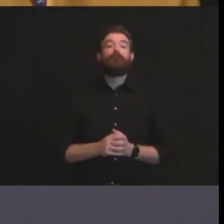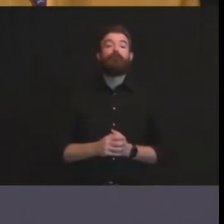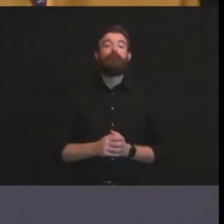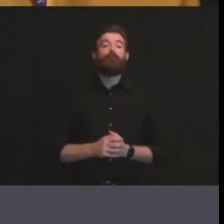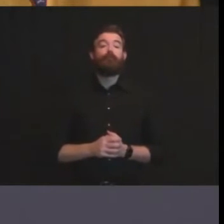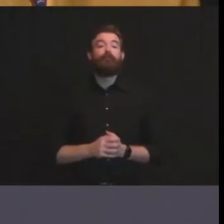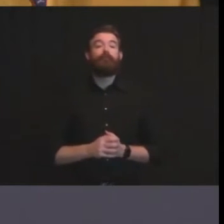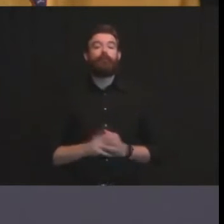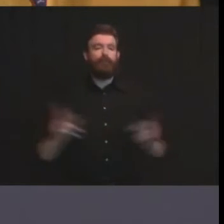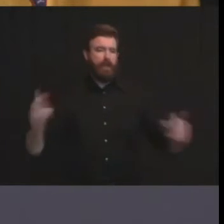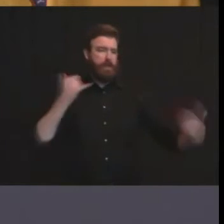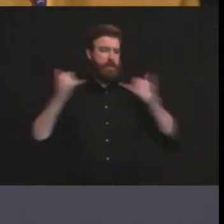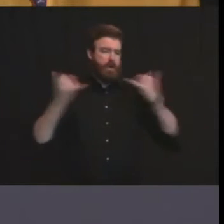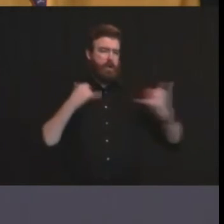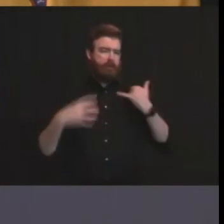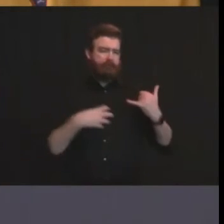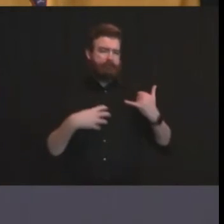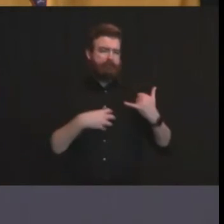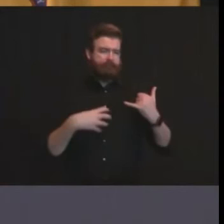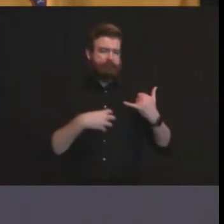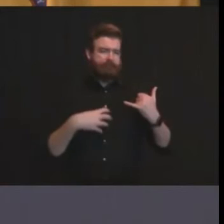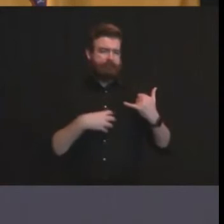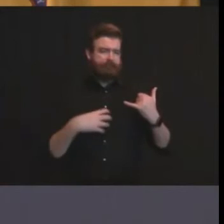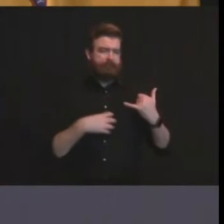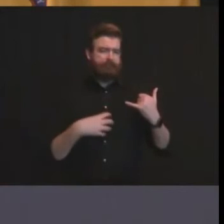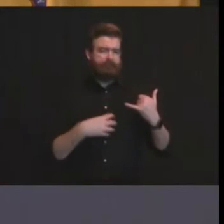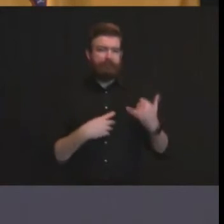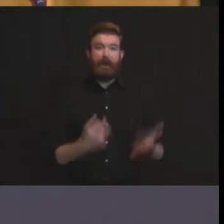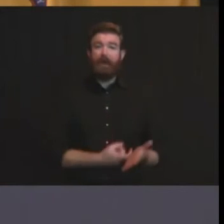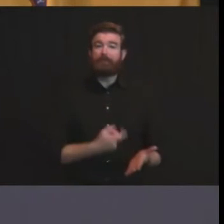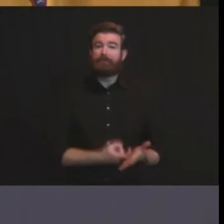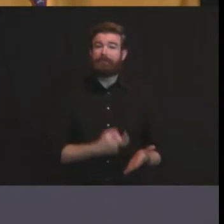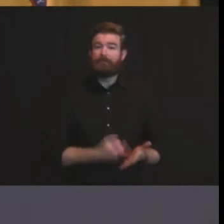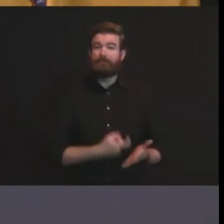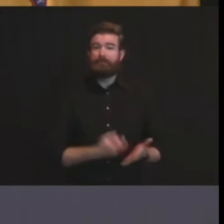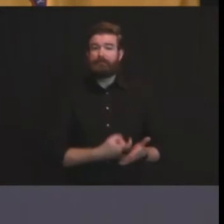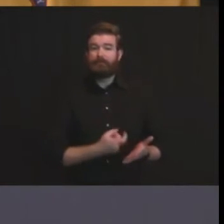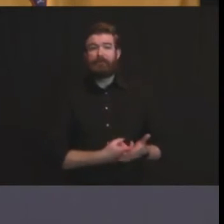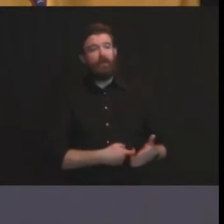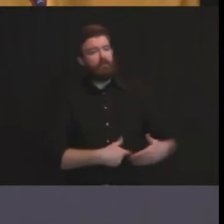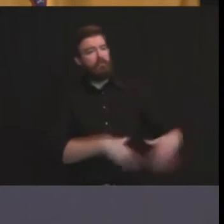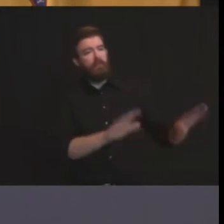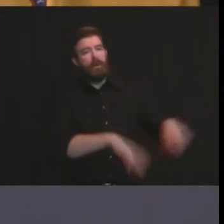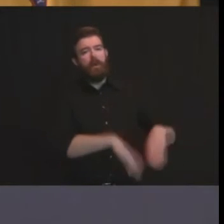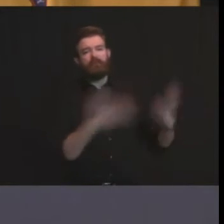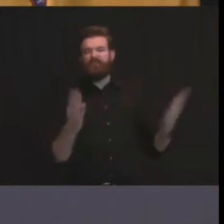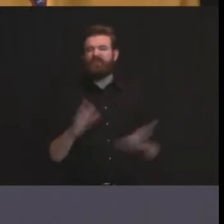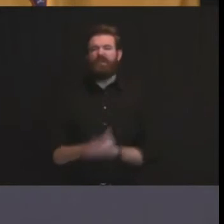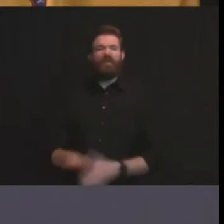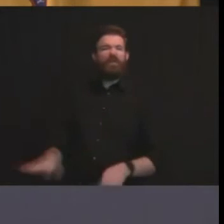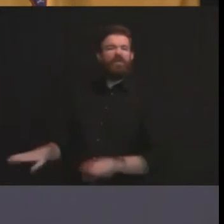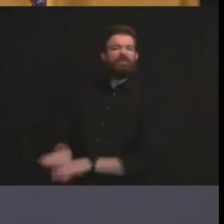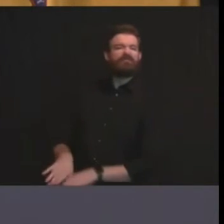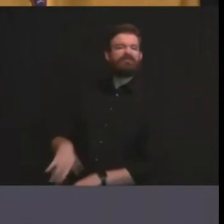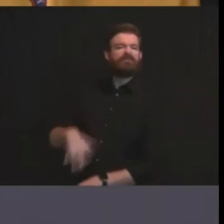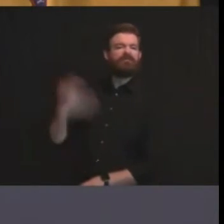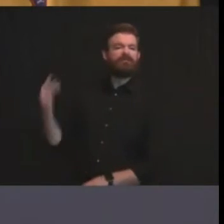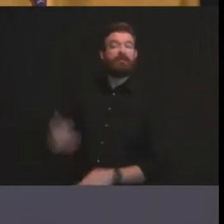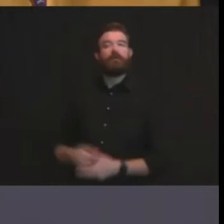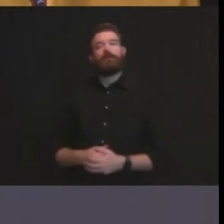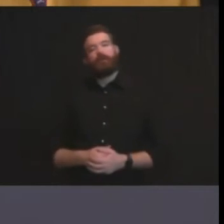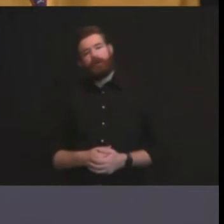we got our priorities straight there dustin over to you perfect segue um